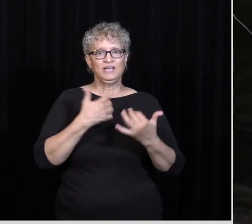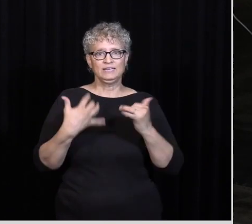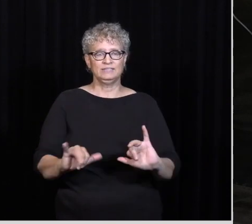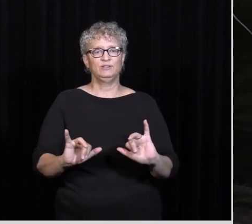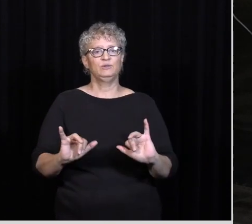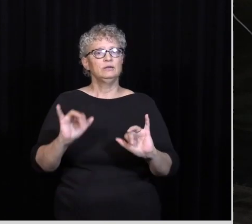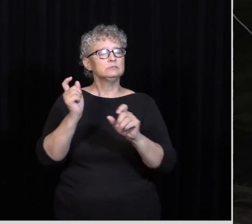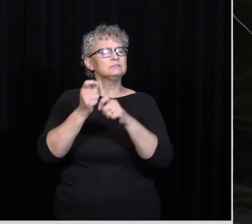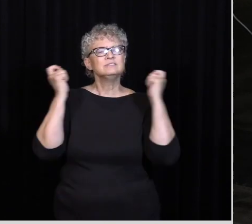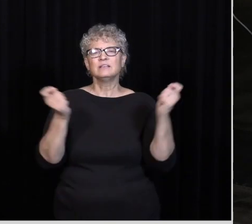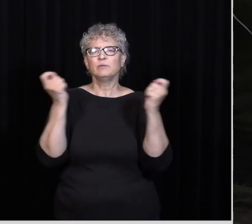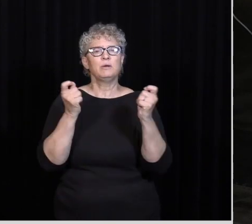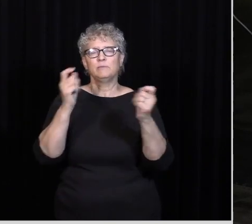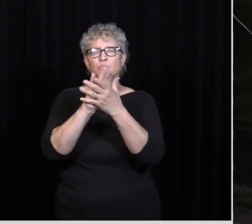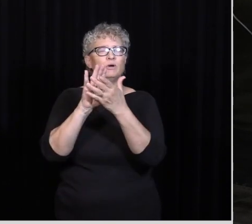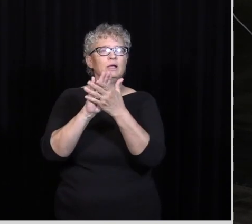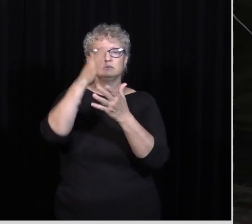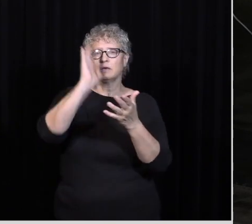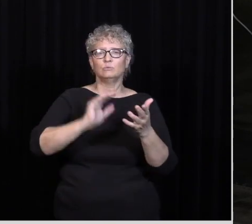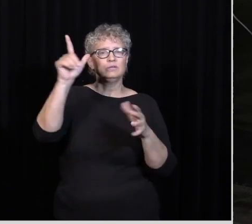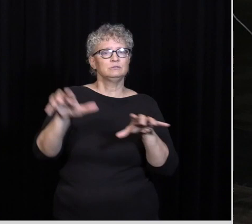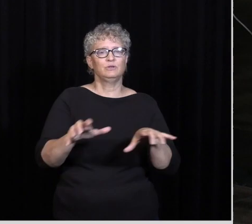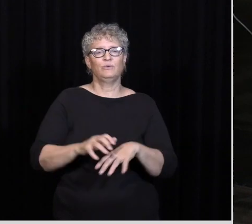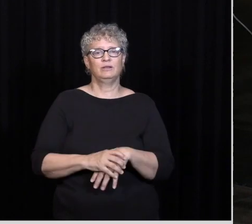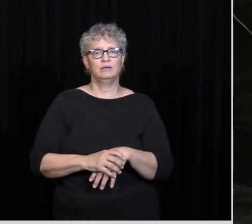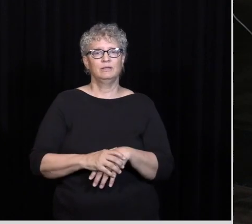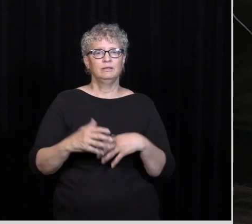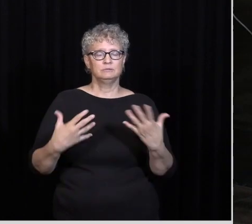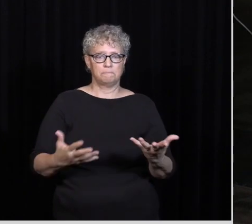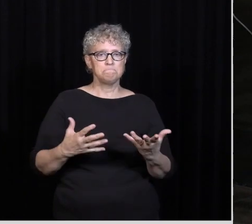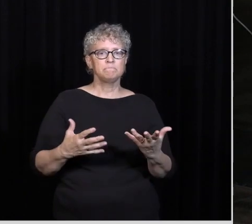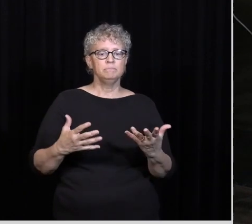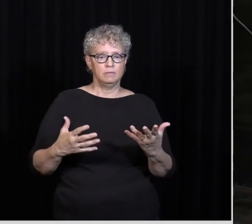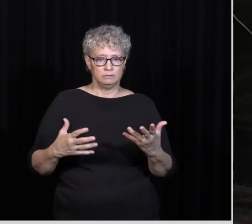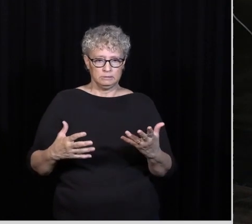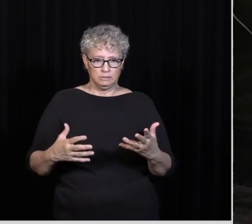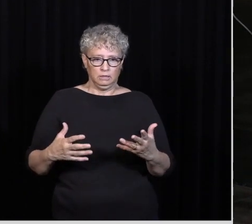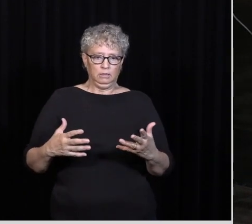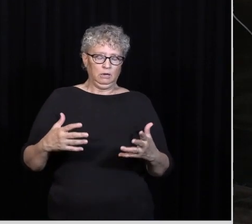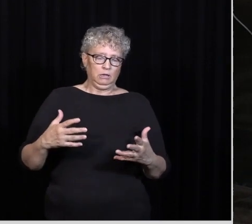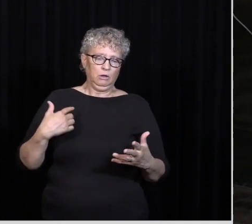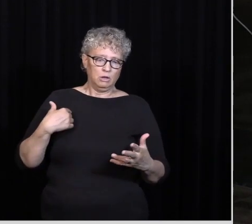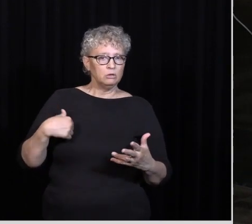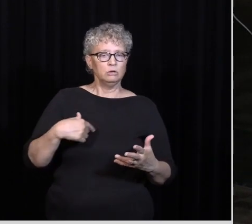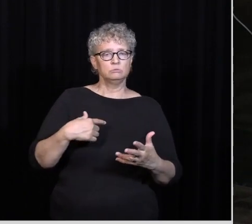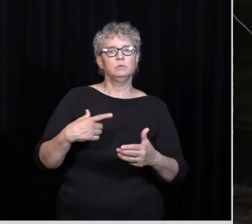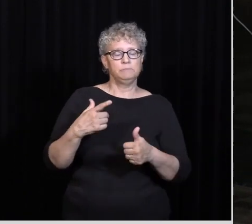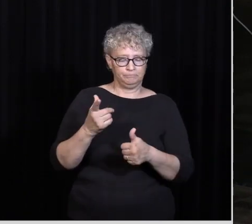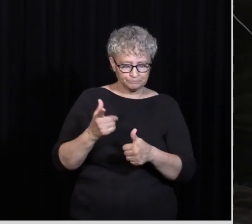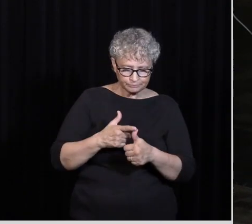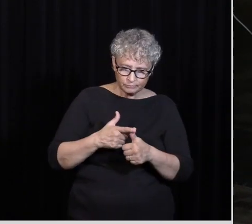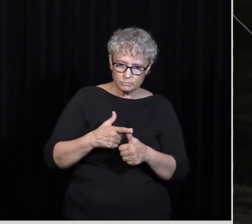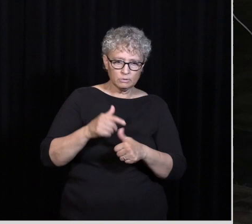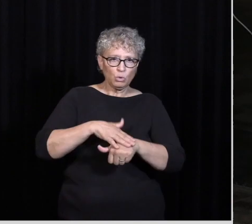in And praise God For what he's doing So Second thing Right Not only do we Watch out for dogs But we